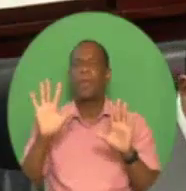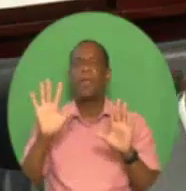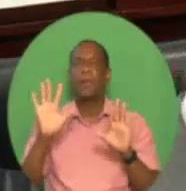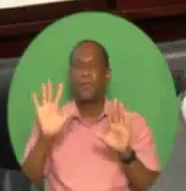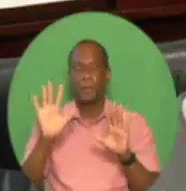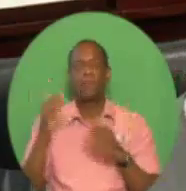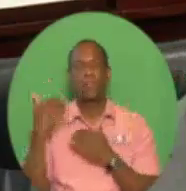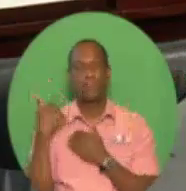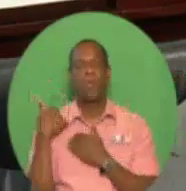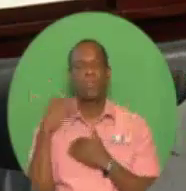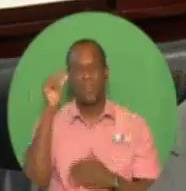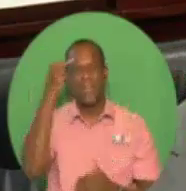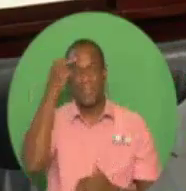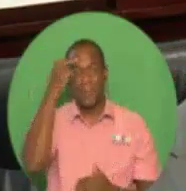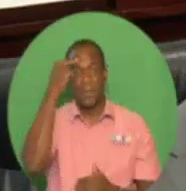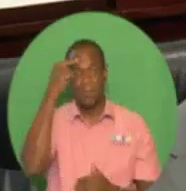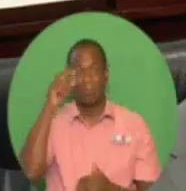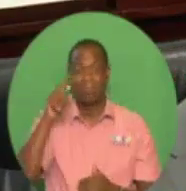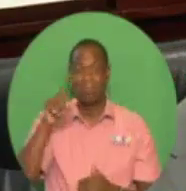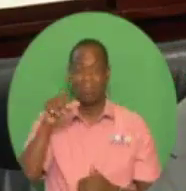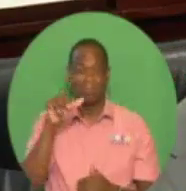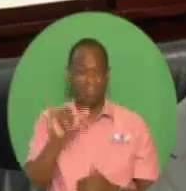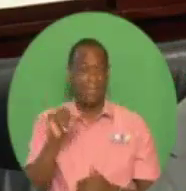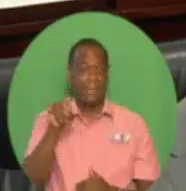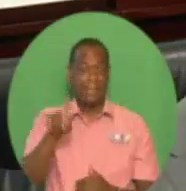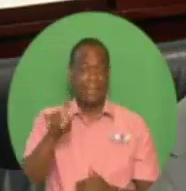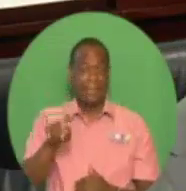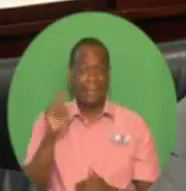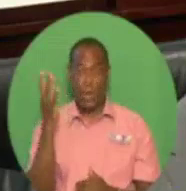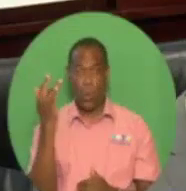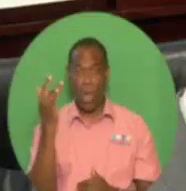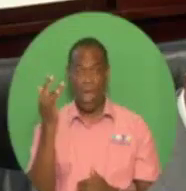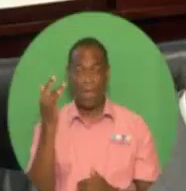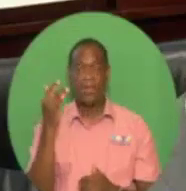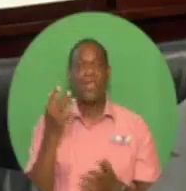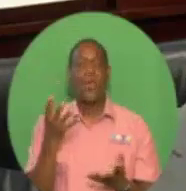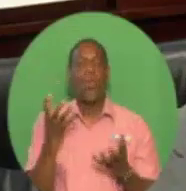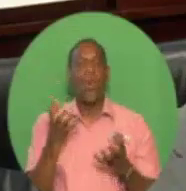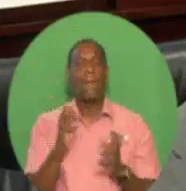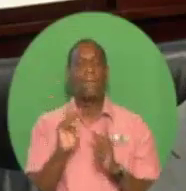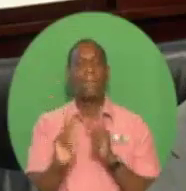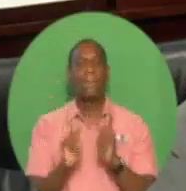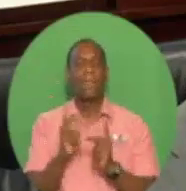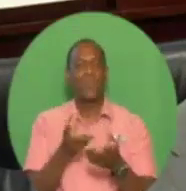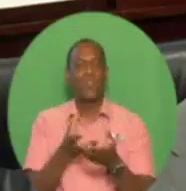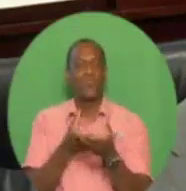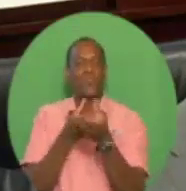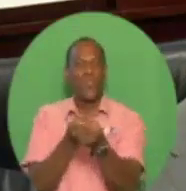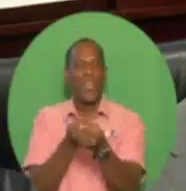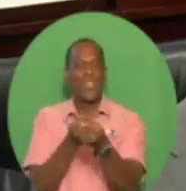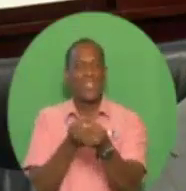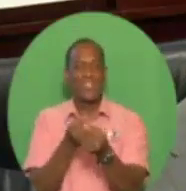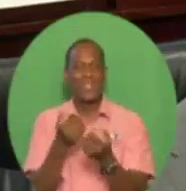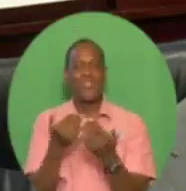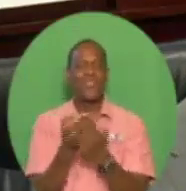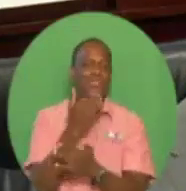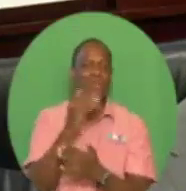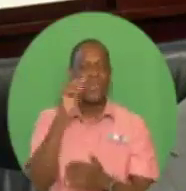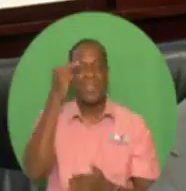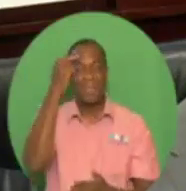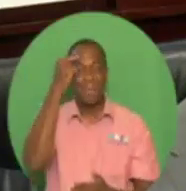This was necessary for establishing credibility and trust in the new government after five years of